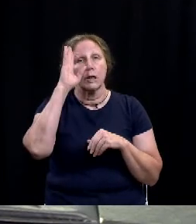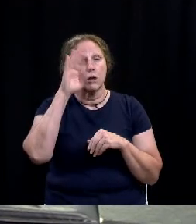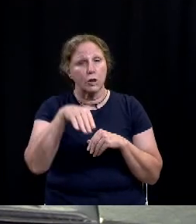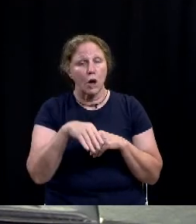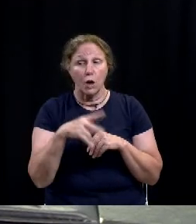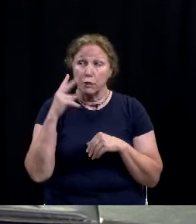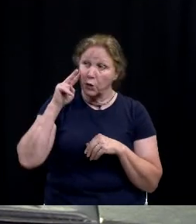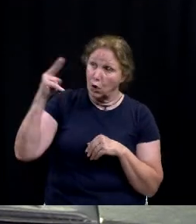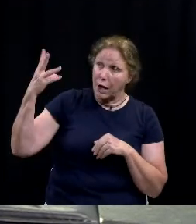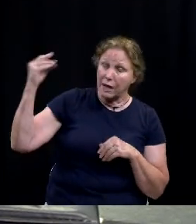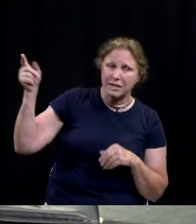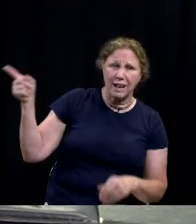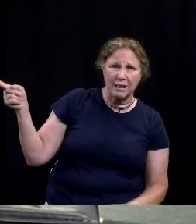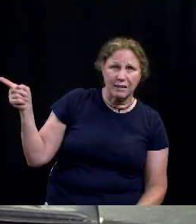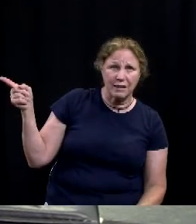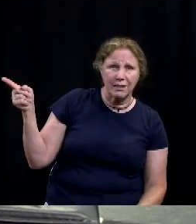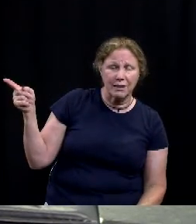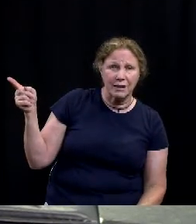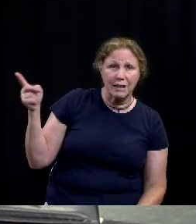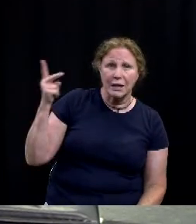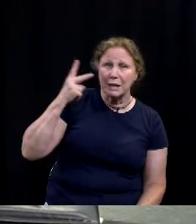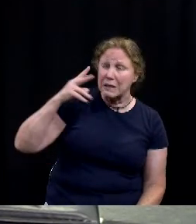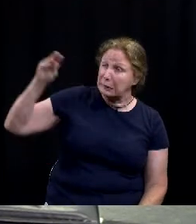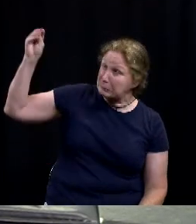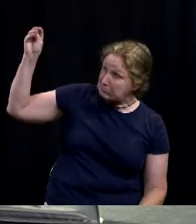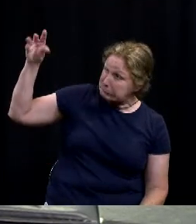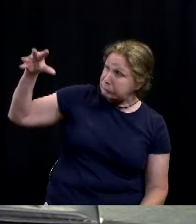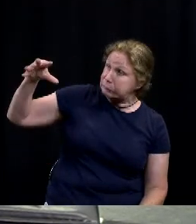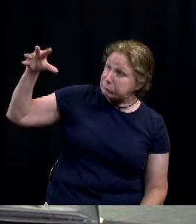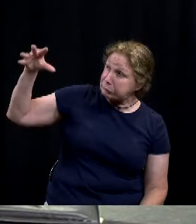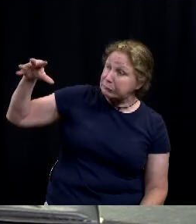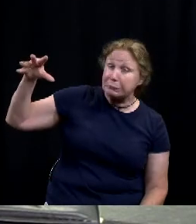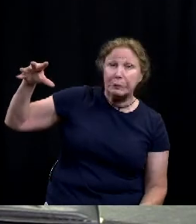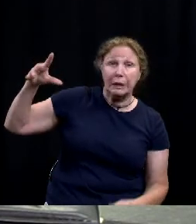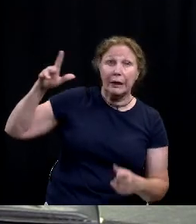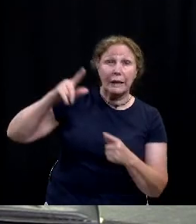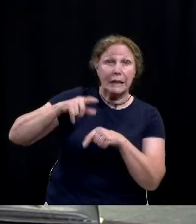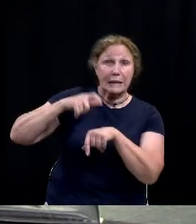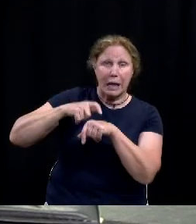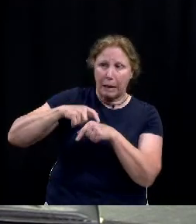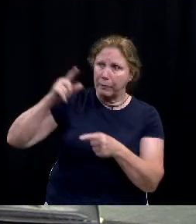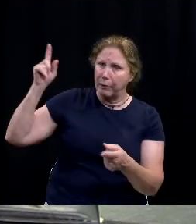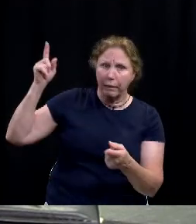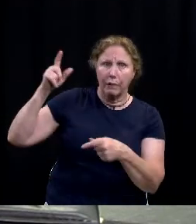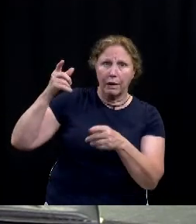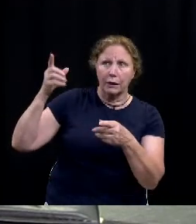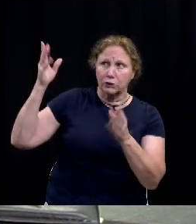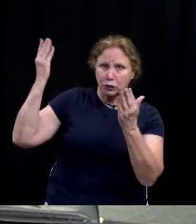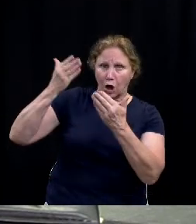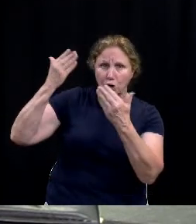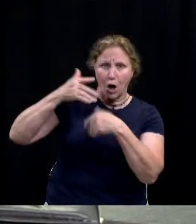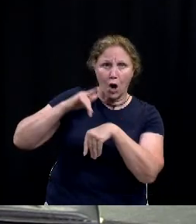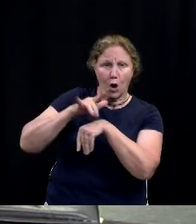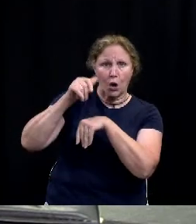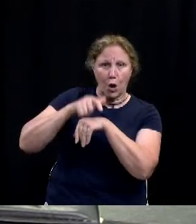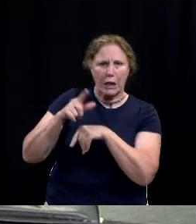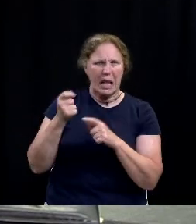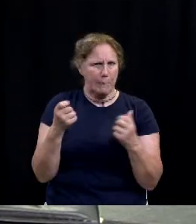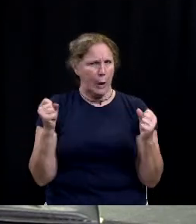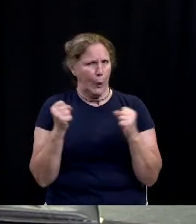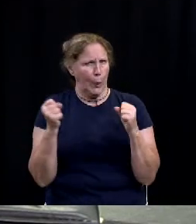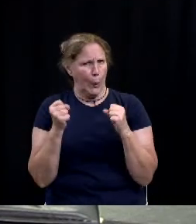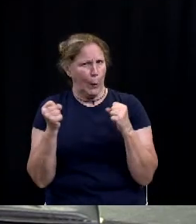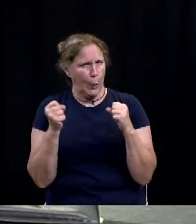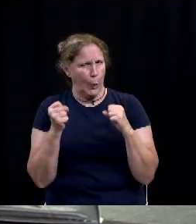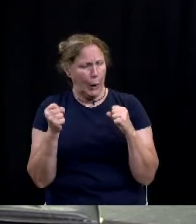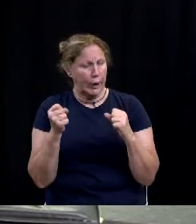outside and you can tell the sun's days are getting a little shorter here we're starting to get some spells of cold weather and uh